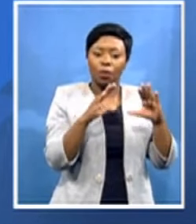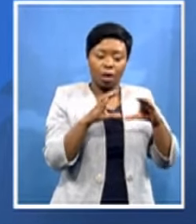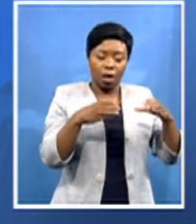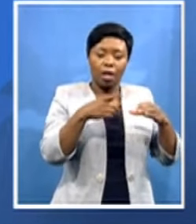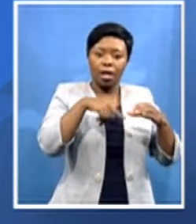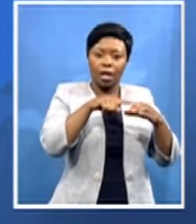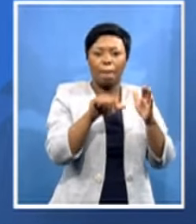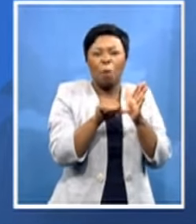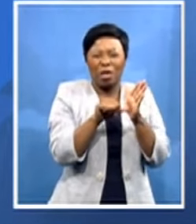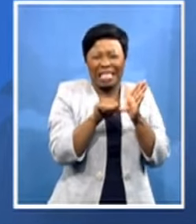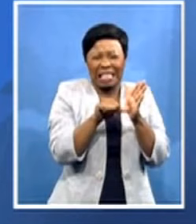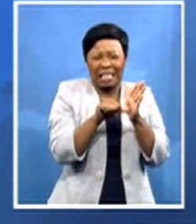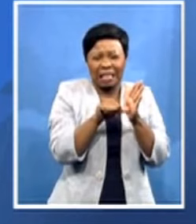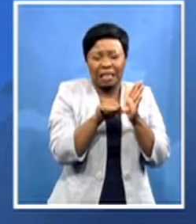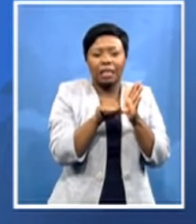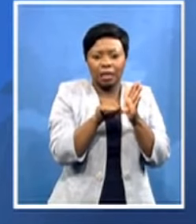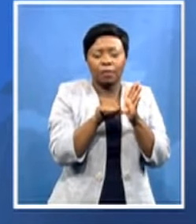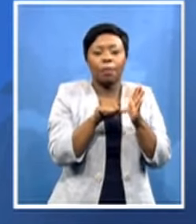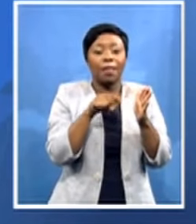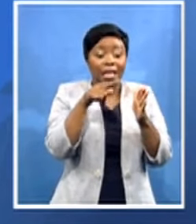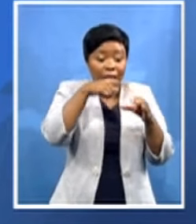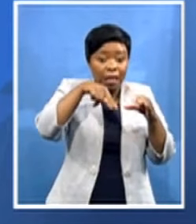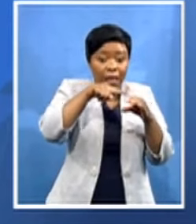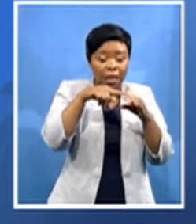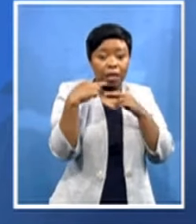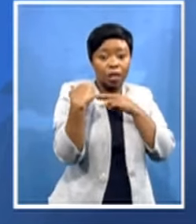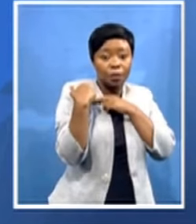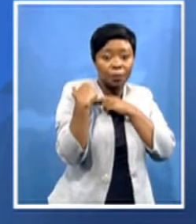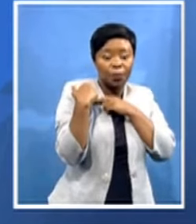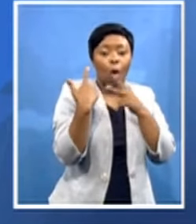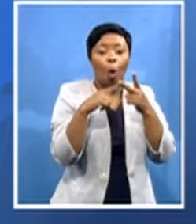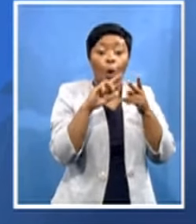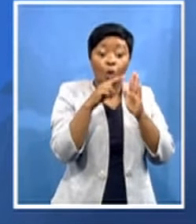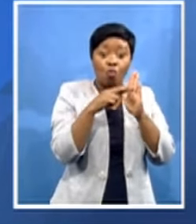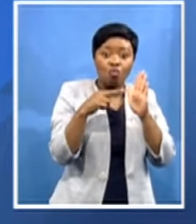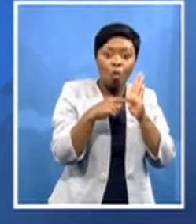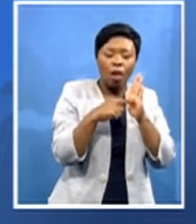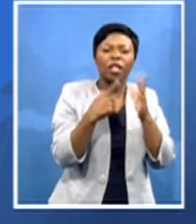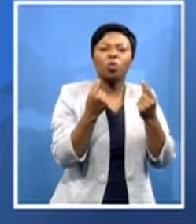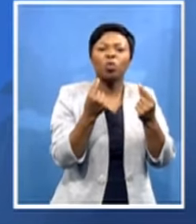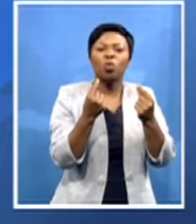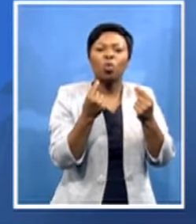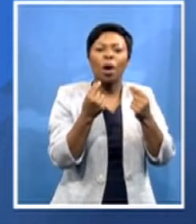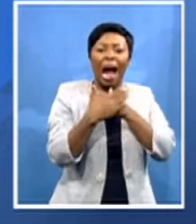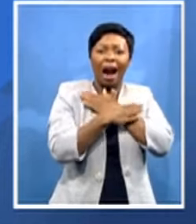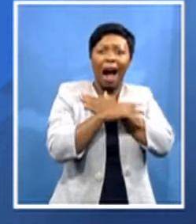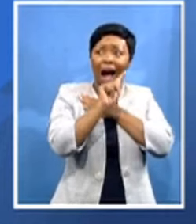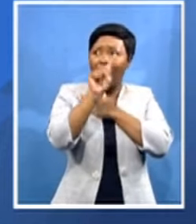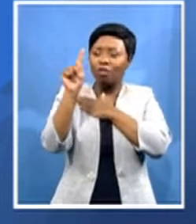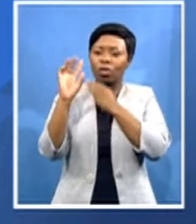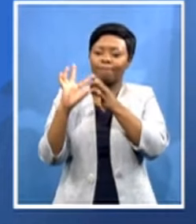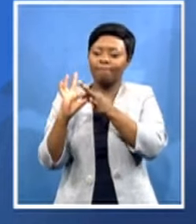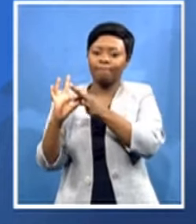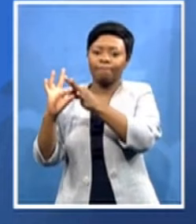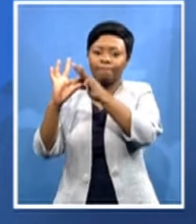together that creates a relationships from country to country and indeed